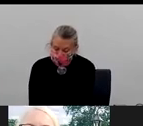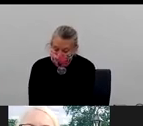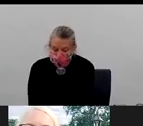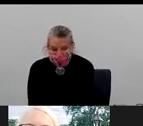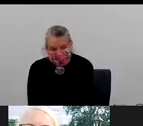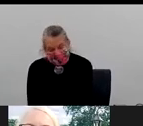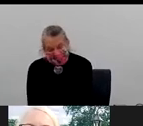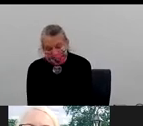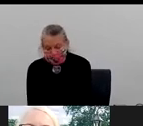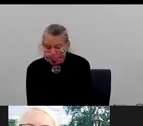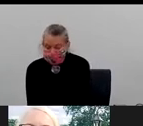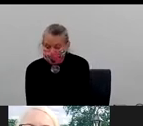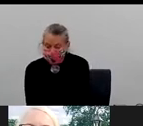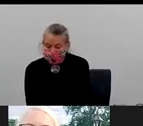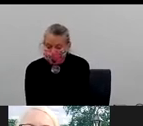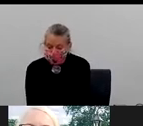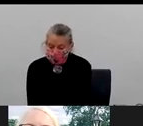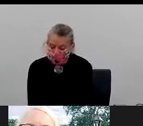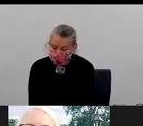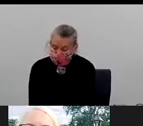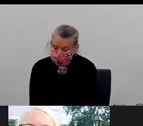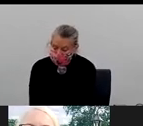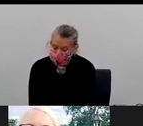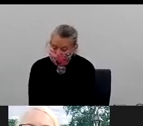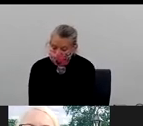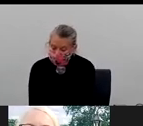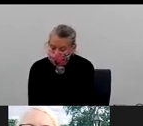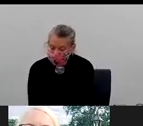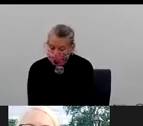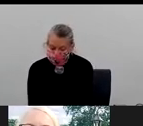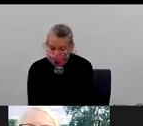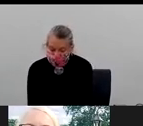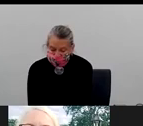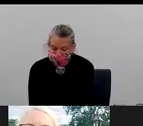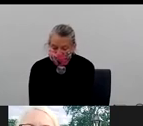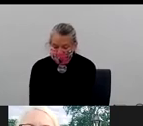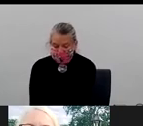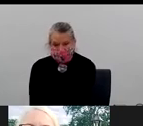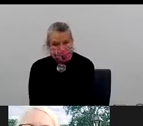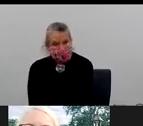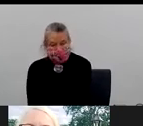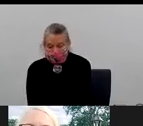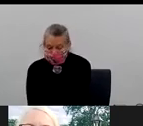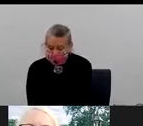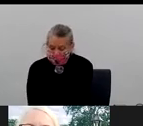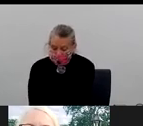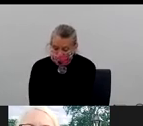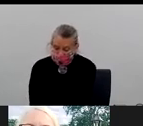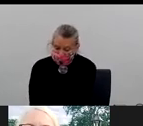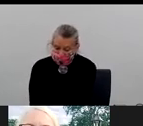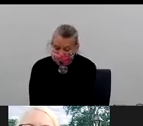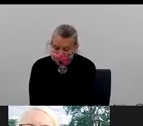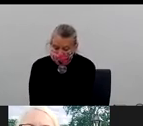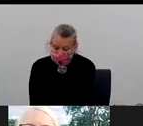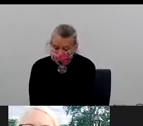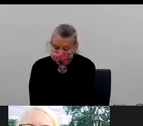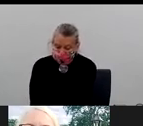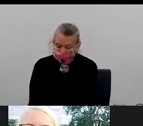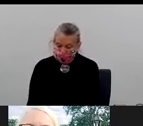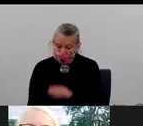Vic Fenimore is director of the Human Performance and Applied Neuroscience Research Center, uh, at the